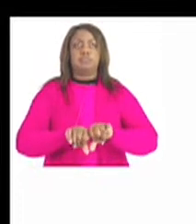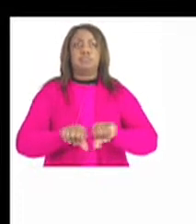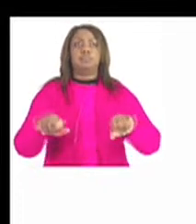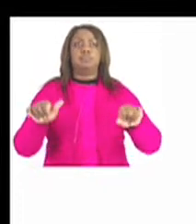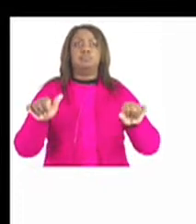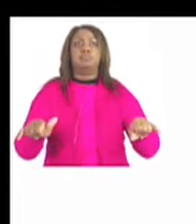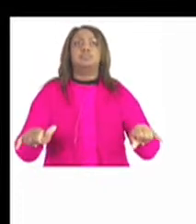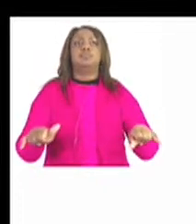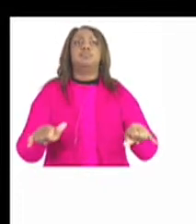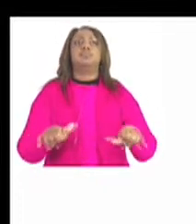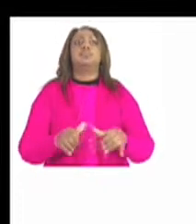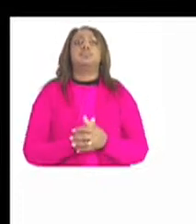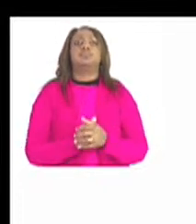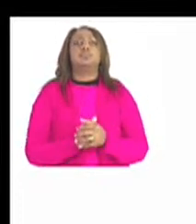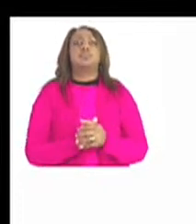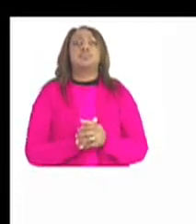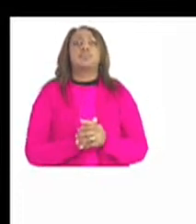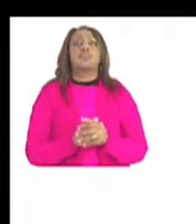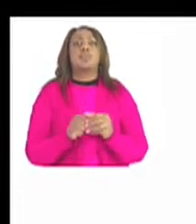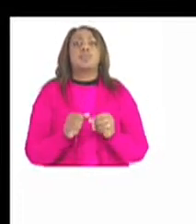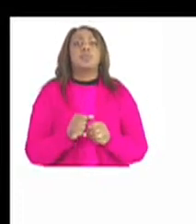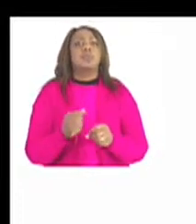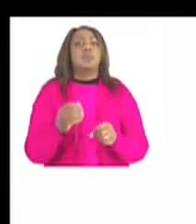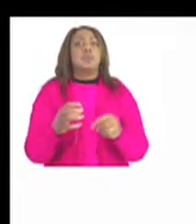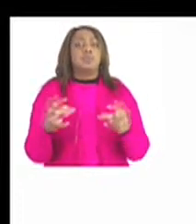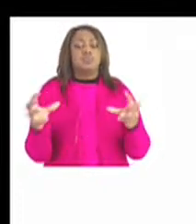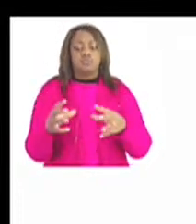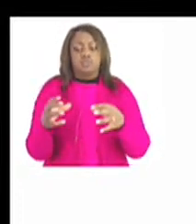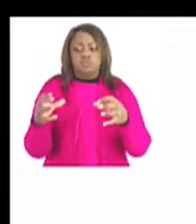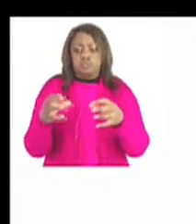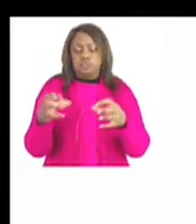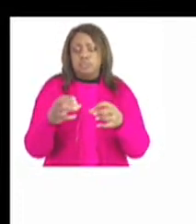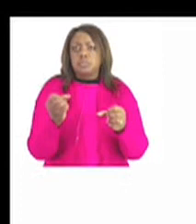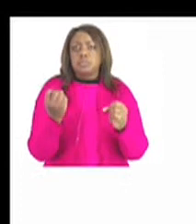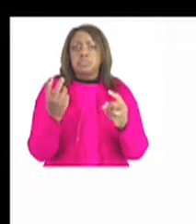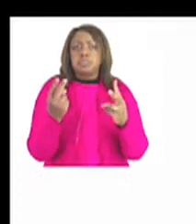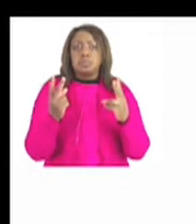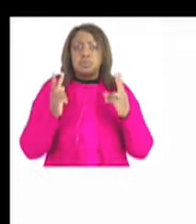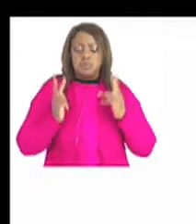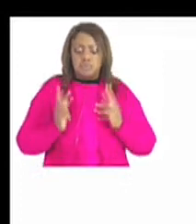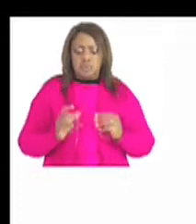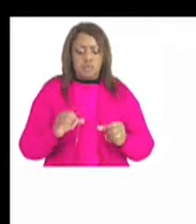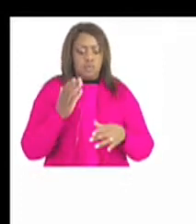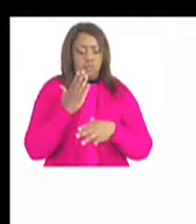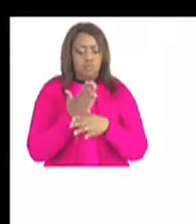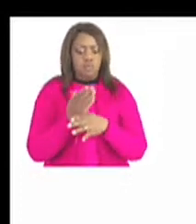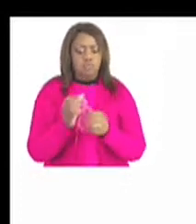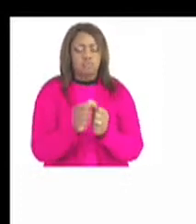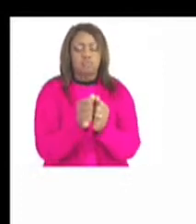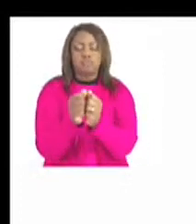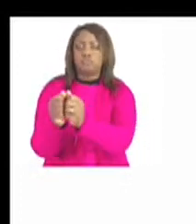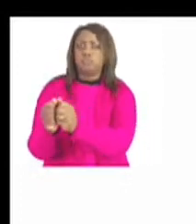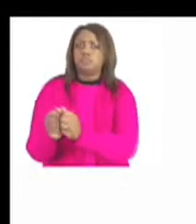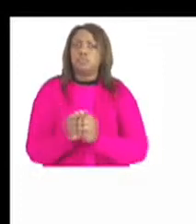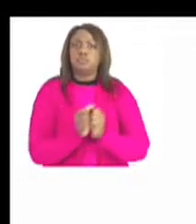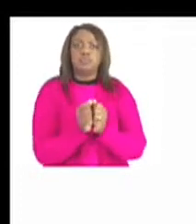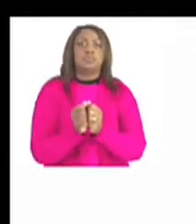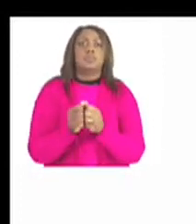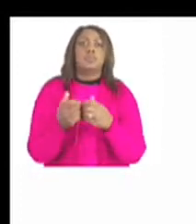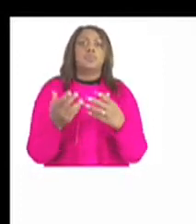it's a collection of body parts able to work together to serve a common purpose